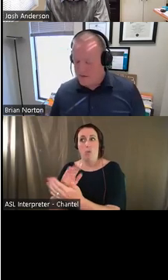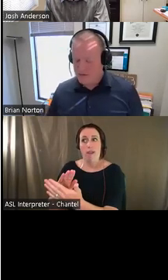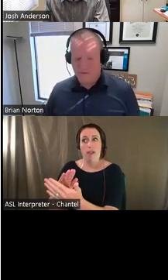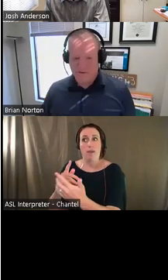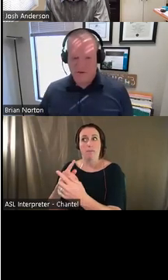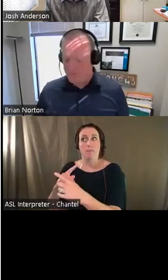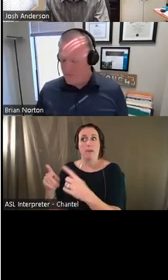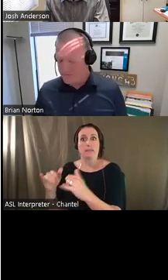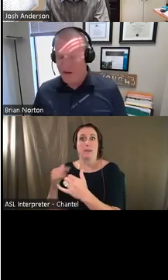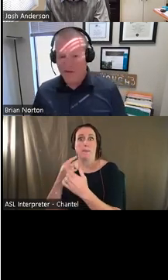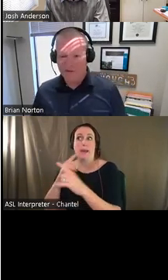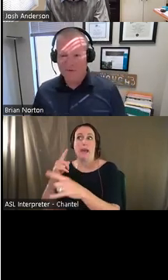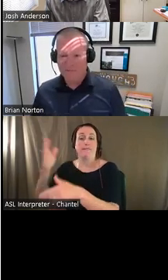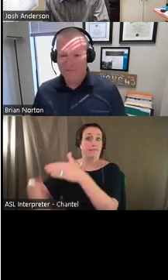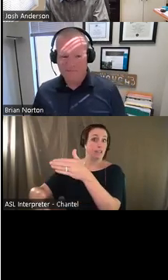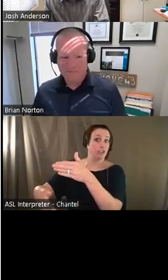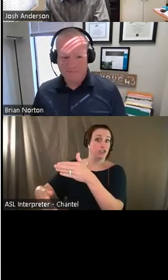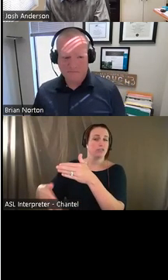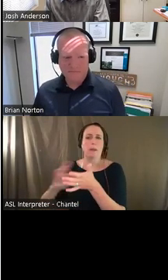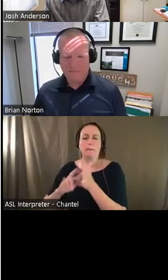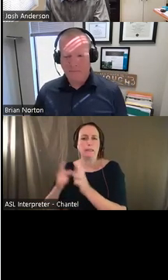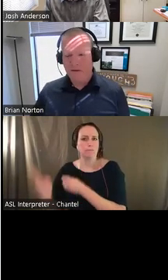an accommodation for yourself or for others. Um,